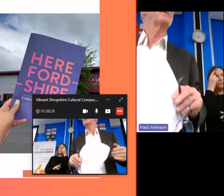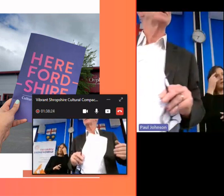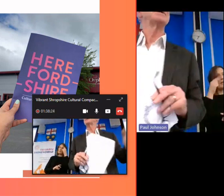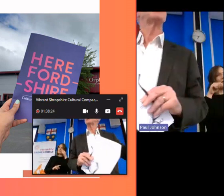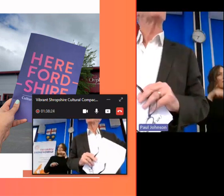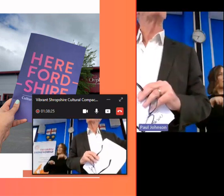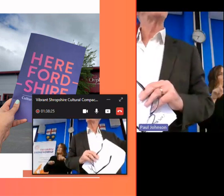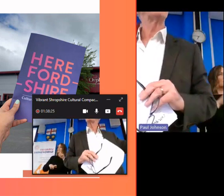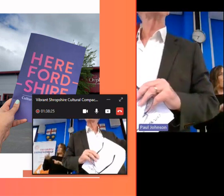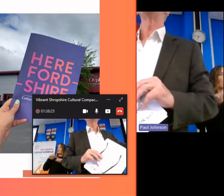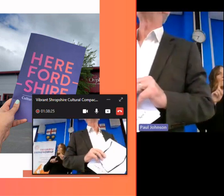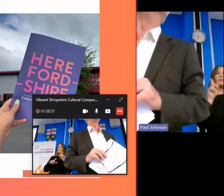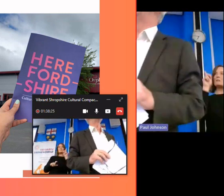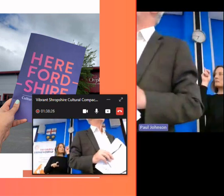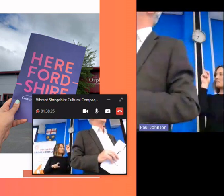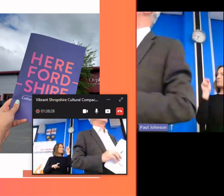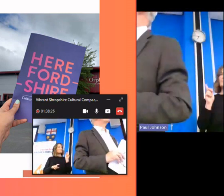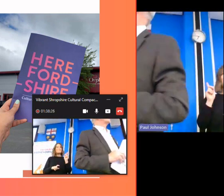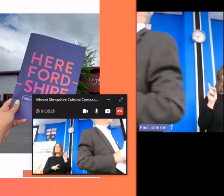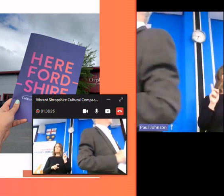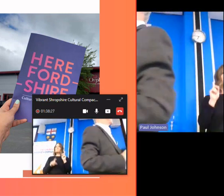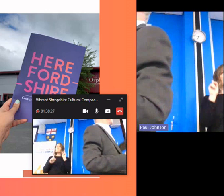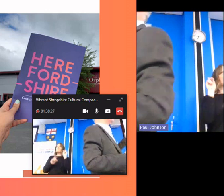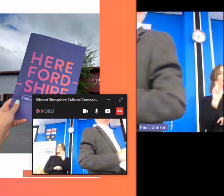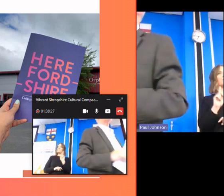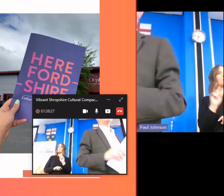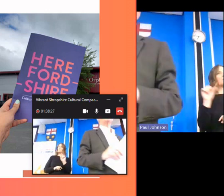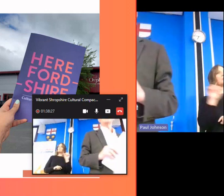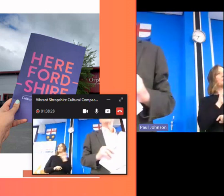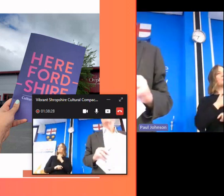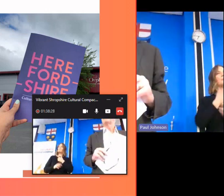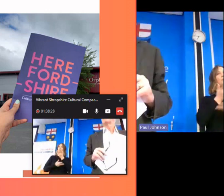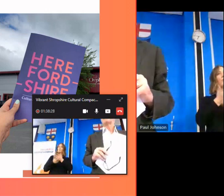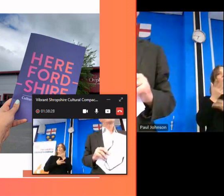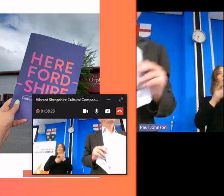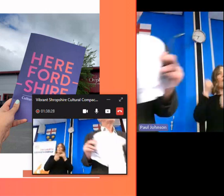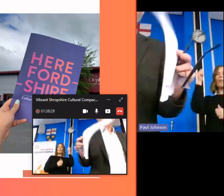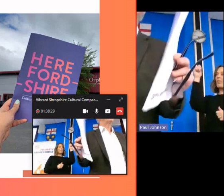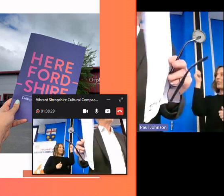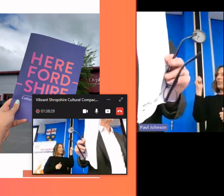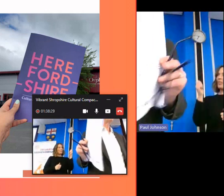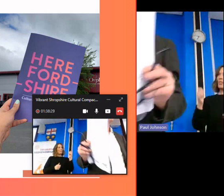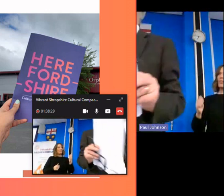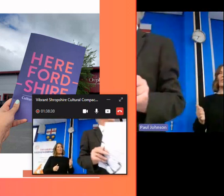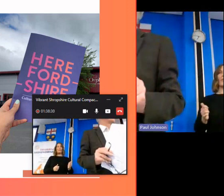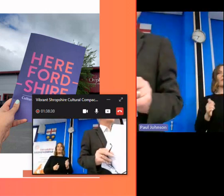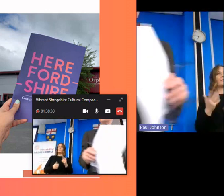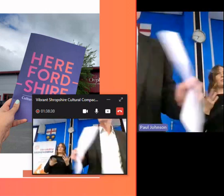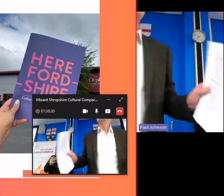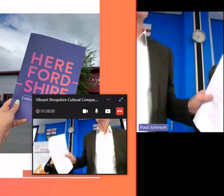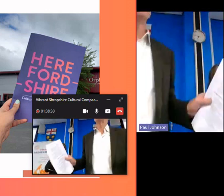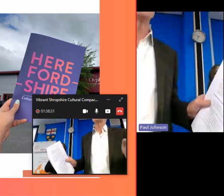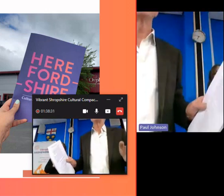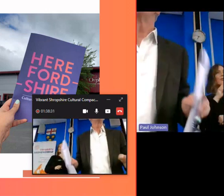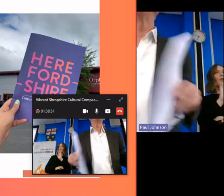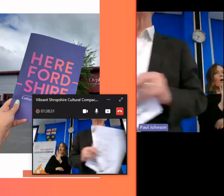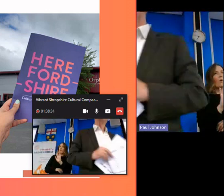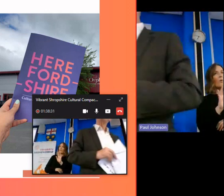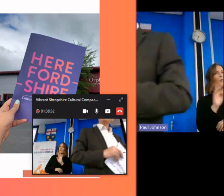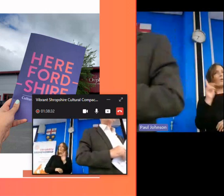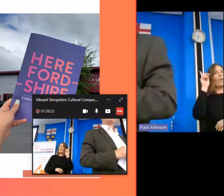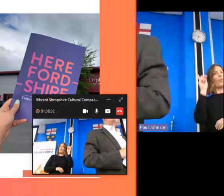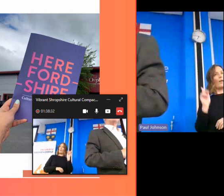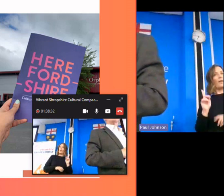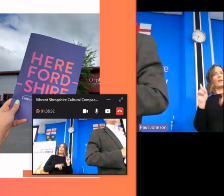um in this conference these are all people who um you know we should be talking with if you waited for a moment and then she said no she said